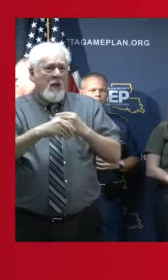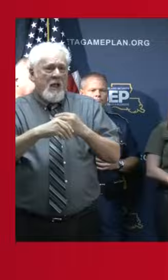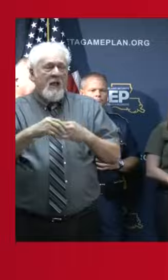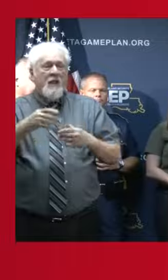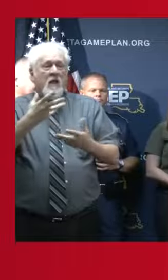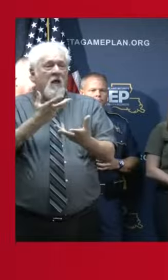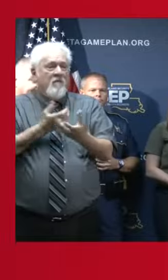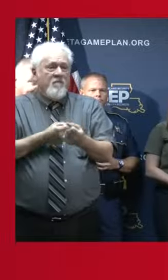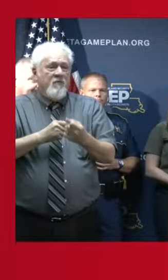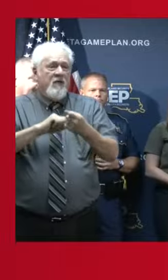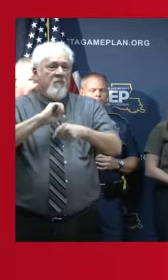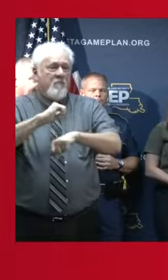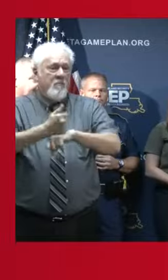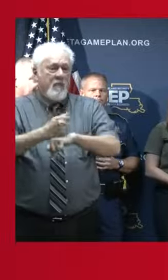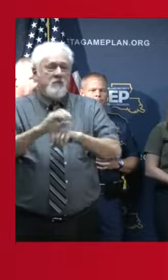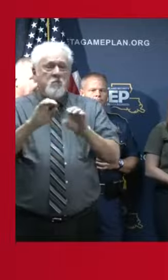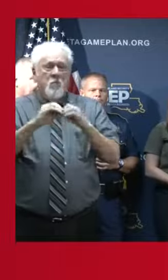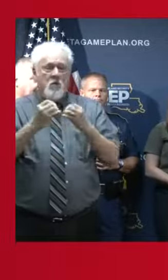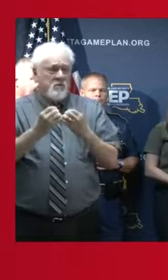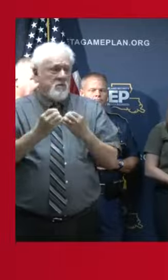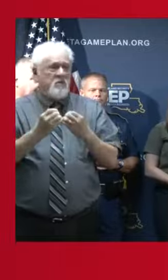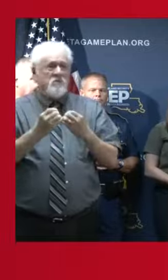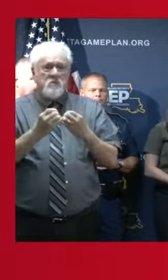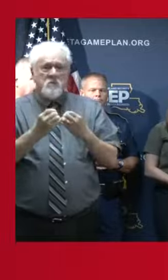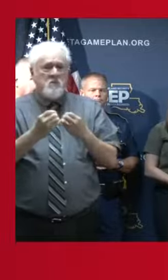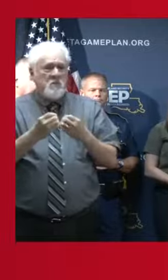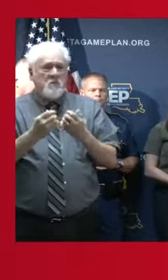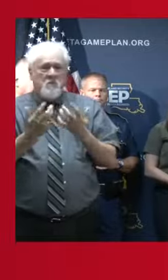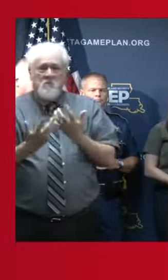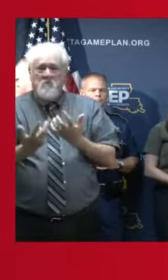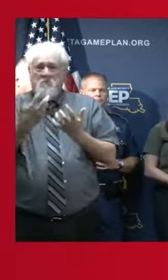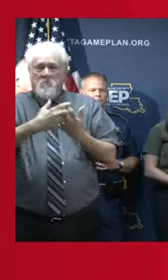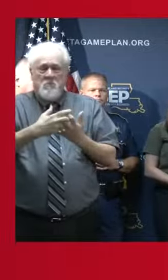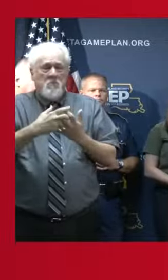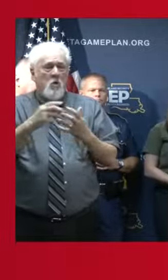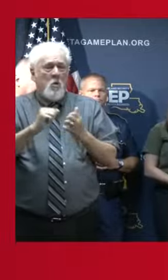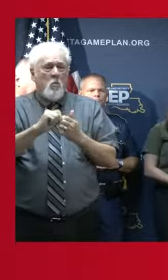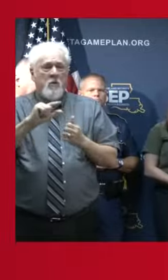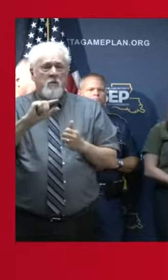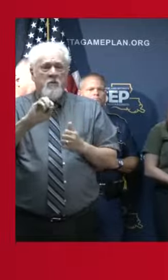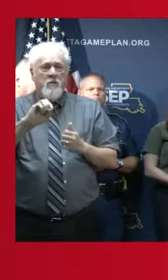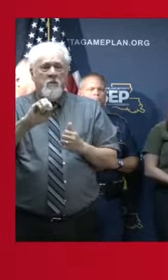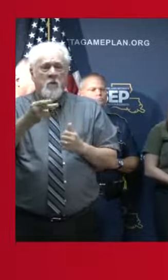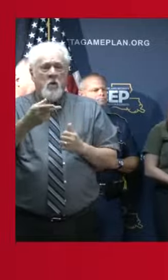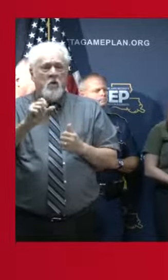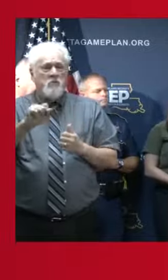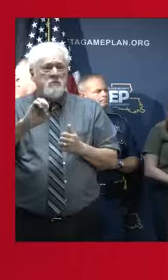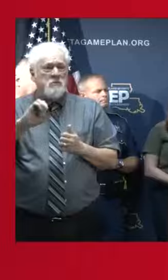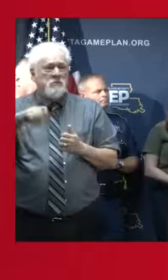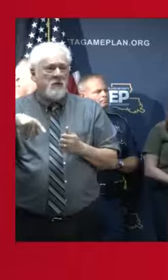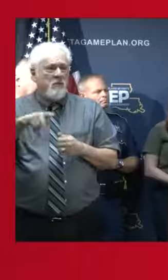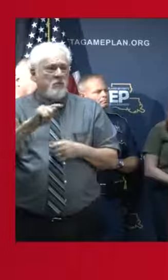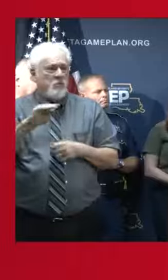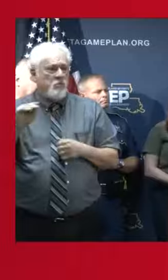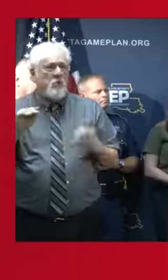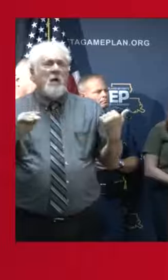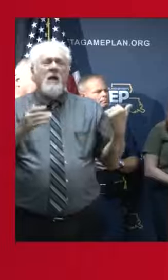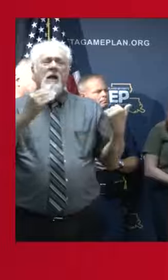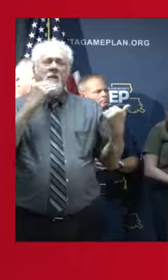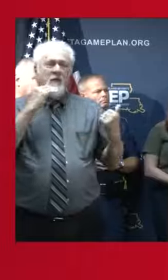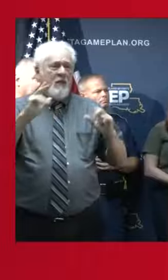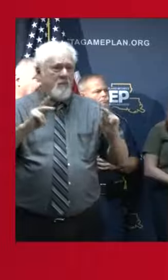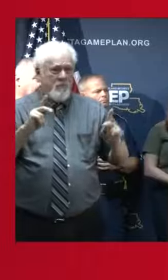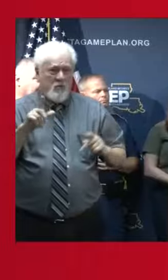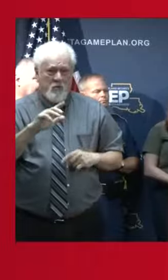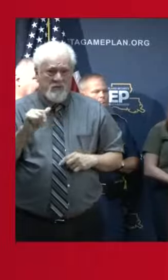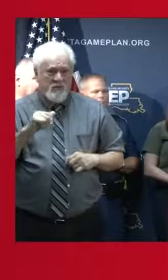organizations that have been interwoven into GOSEP as well. And so, lastly, look, I want to thank the citizens of